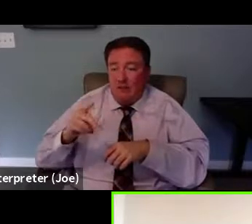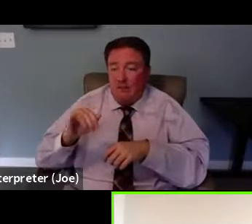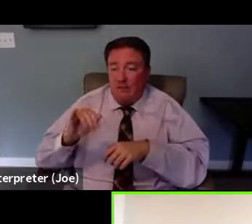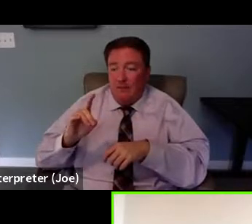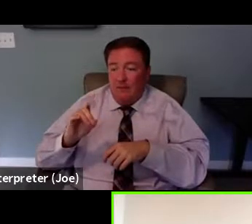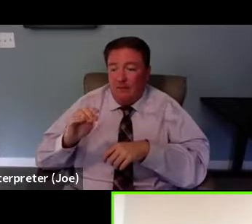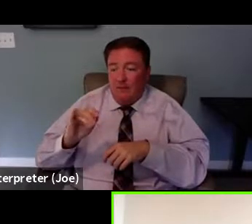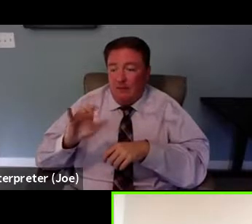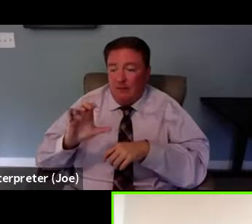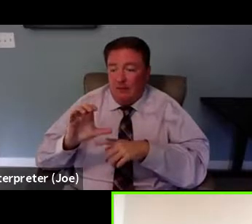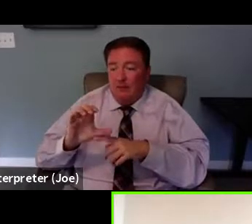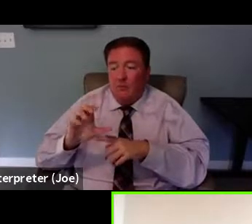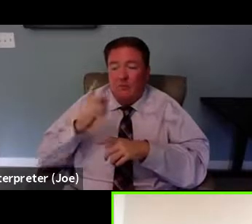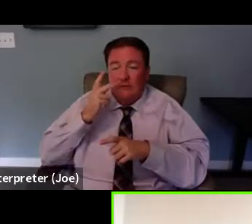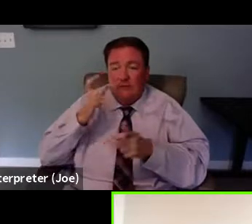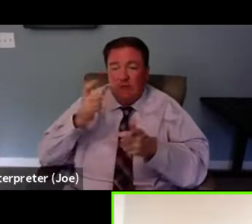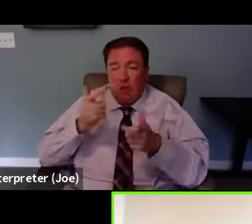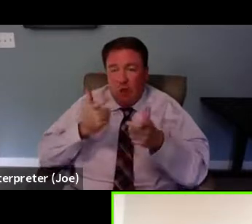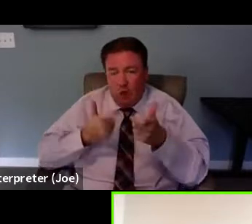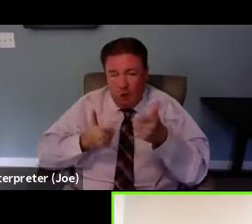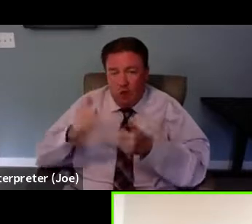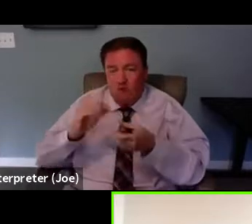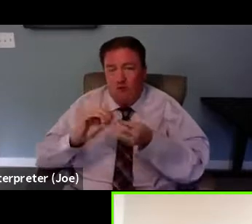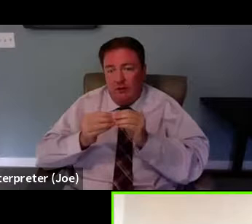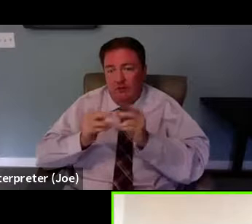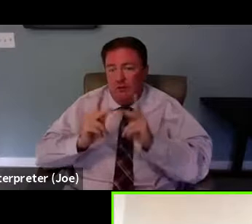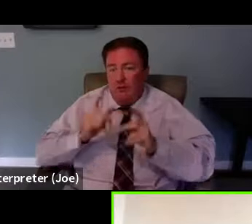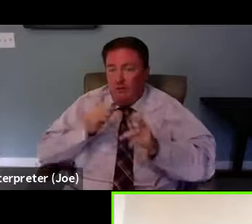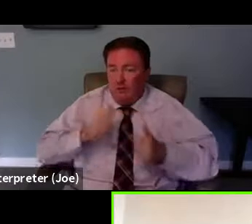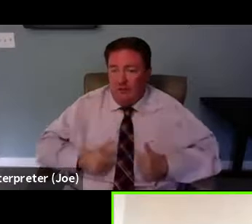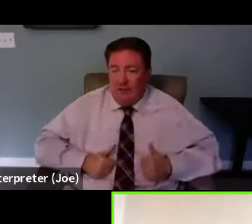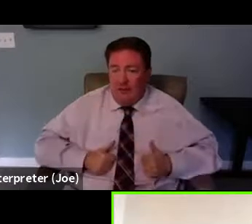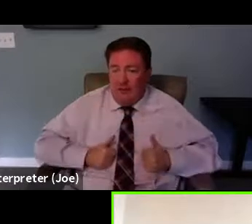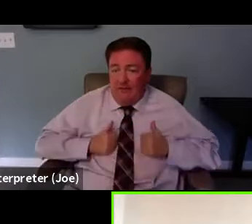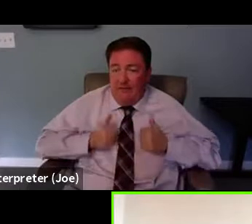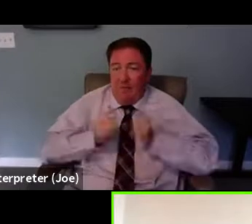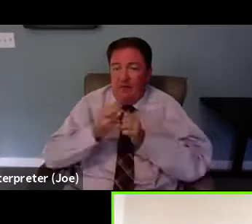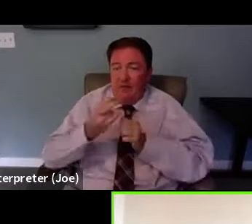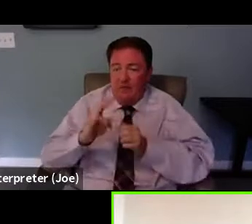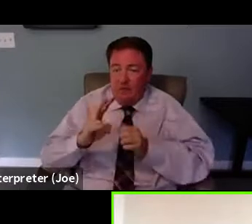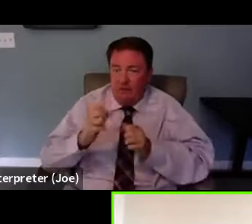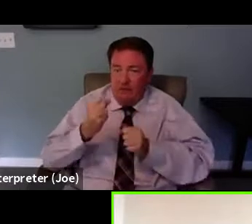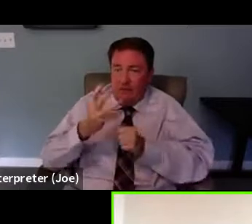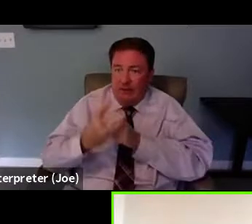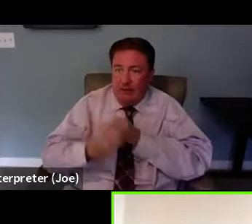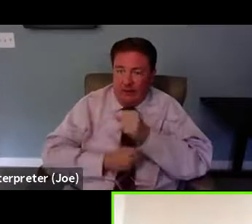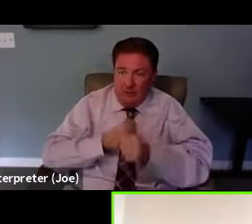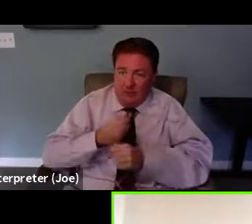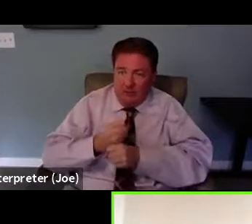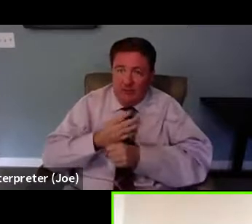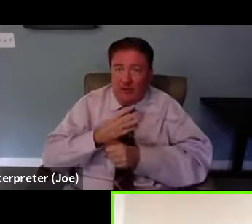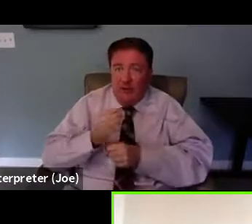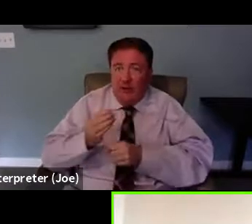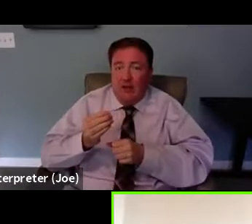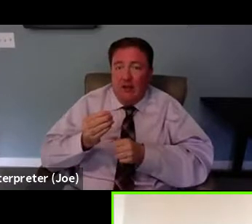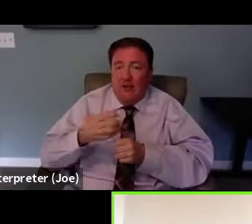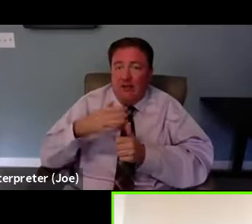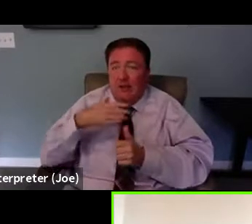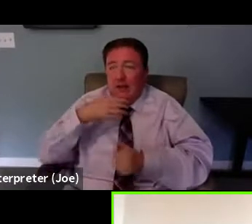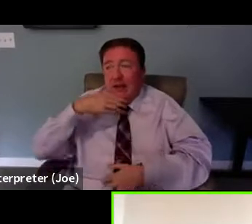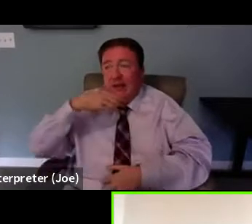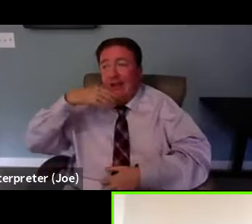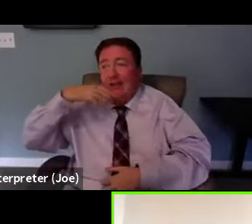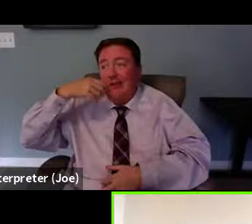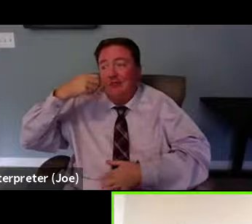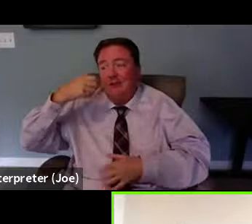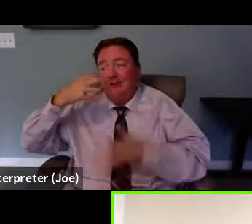amounts of folks who have been living with HIV for a considerable amount of time. And, you know, with aging, unfortunately,